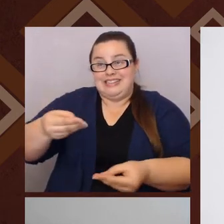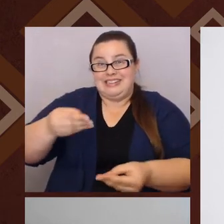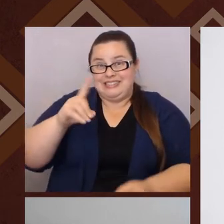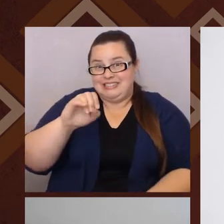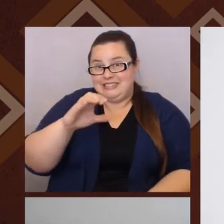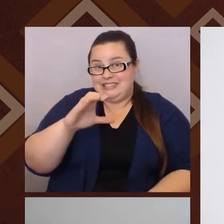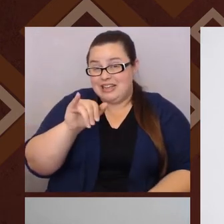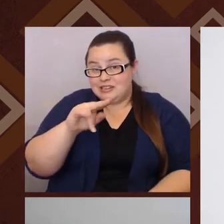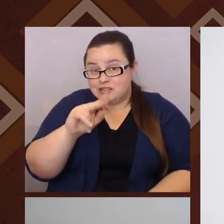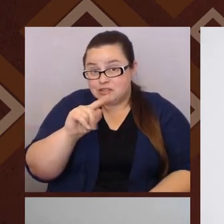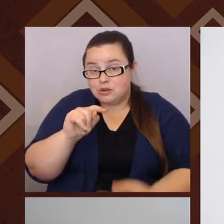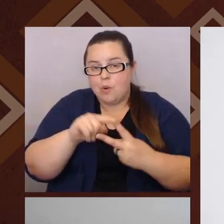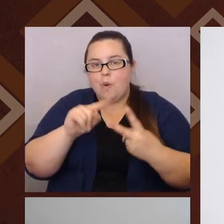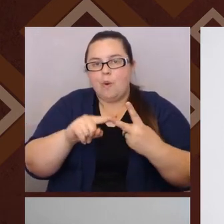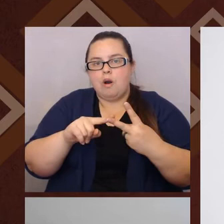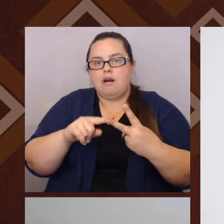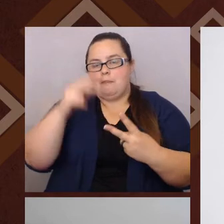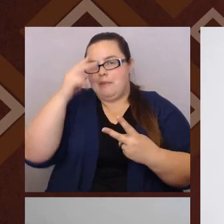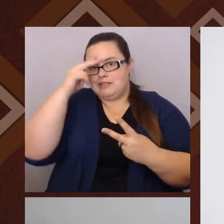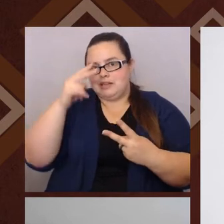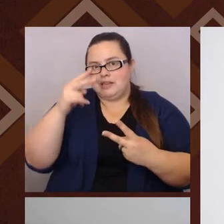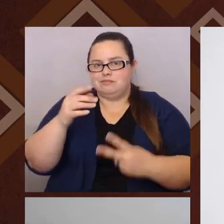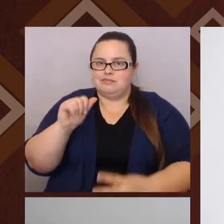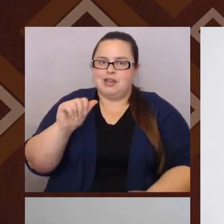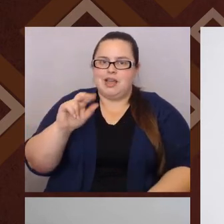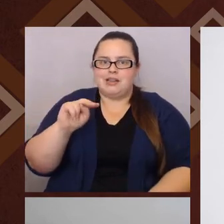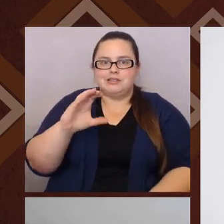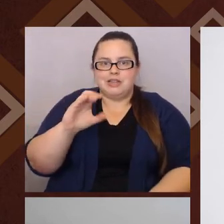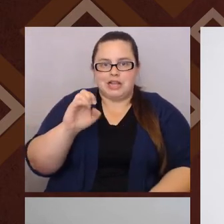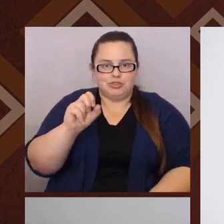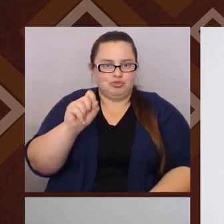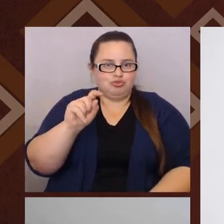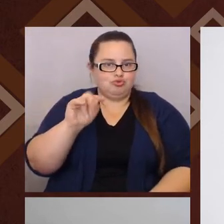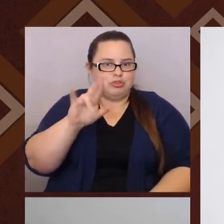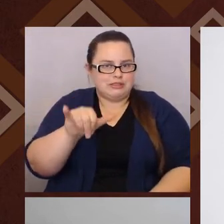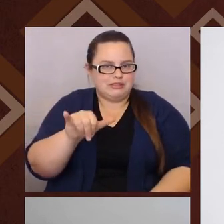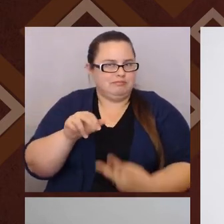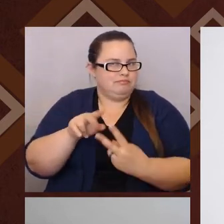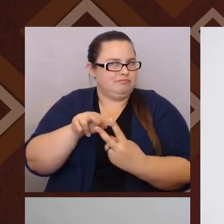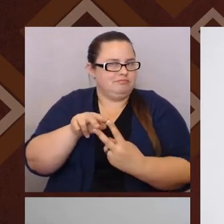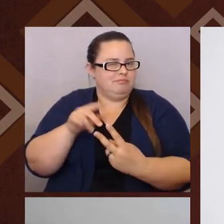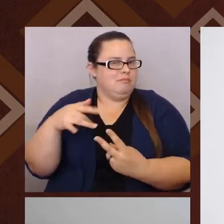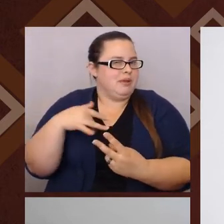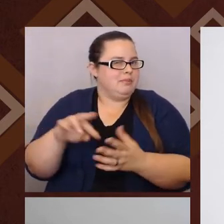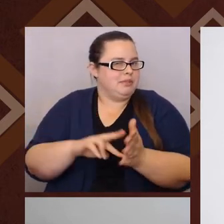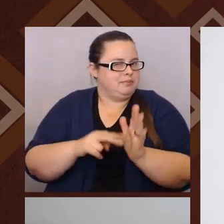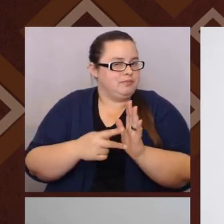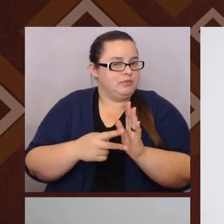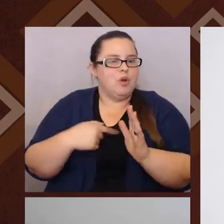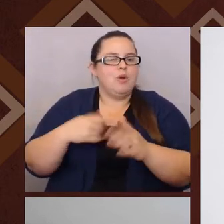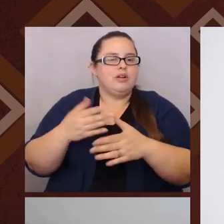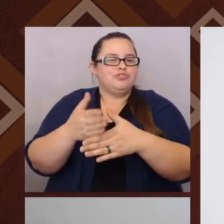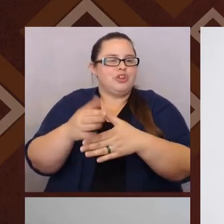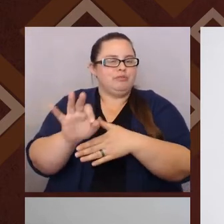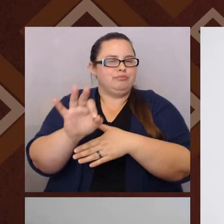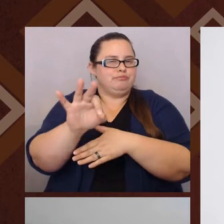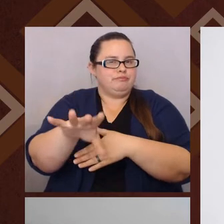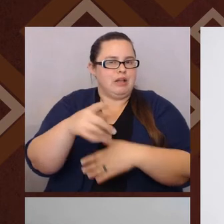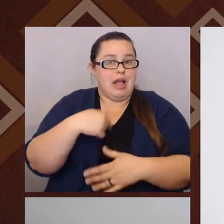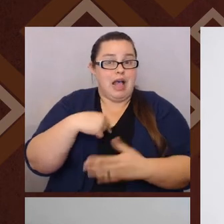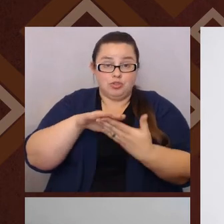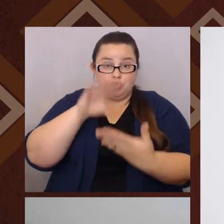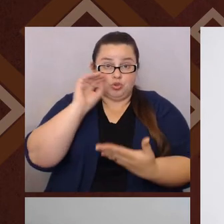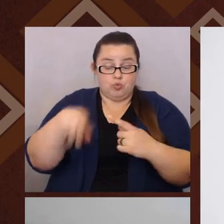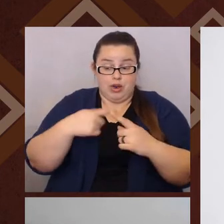Right. And that is, um, I guess I want to, I share as I'm sharing that piece, that that's the one, you know, that's what I learned. I